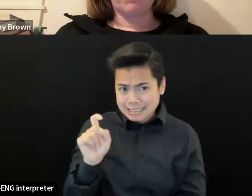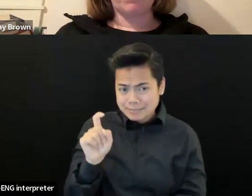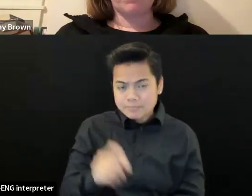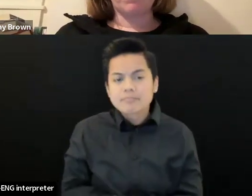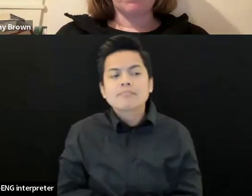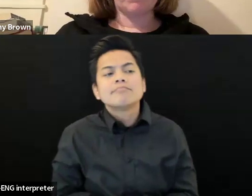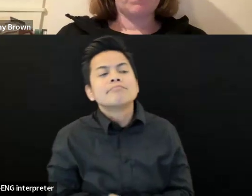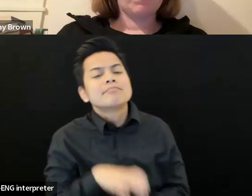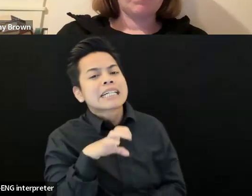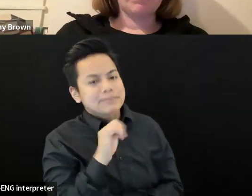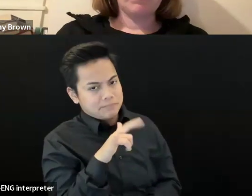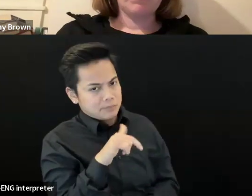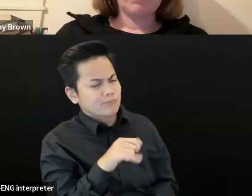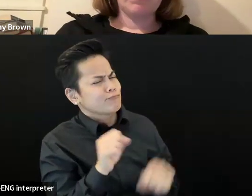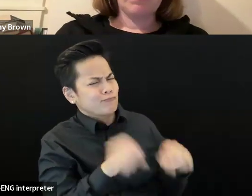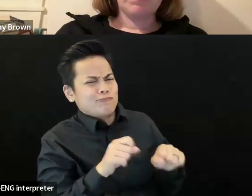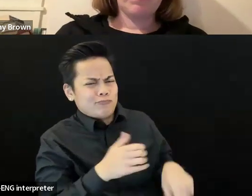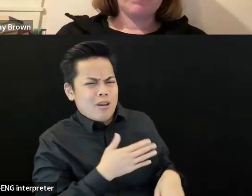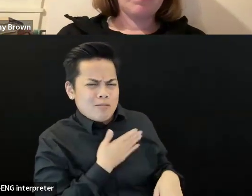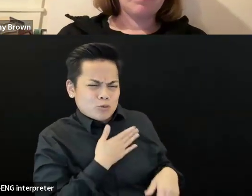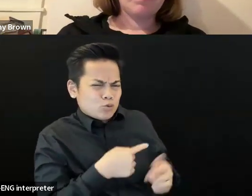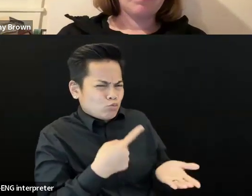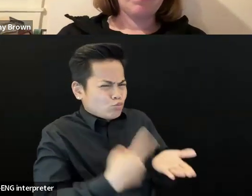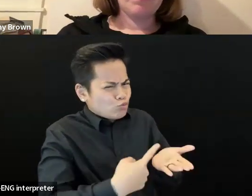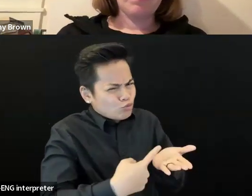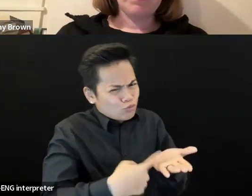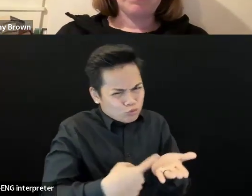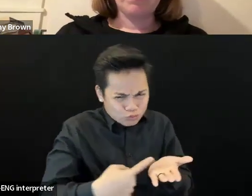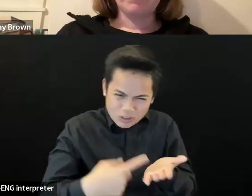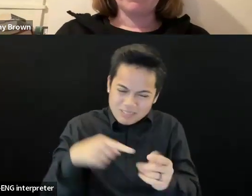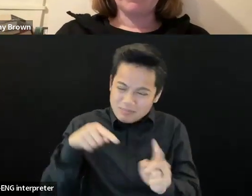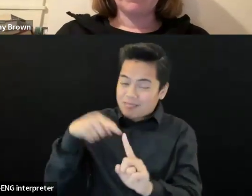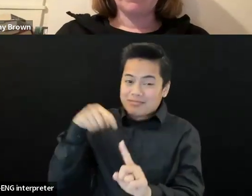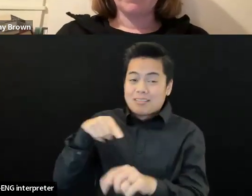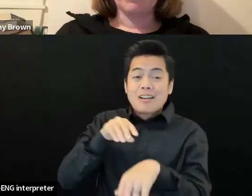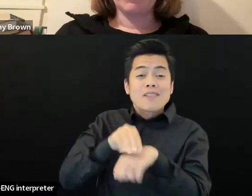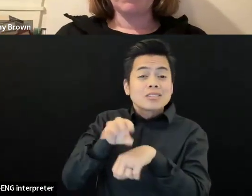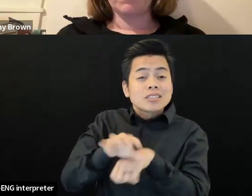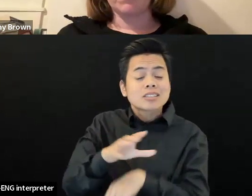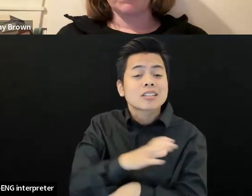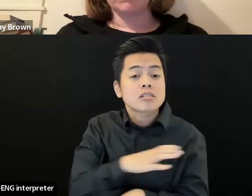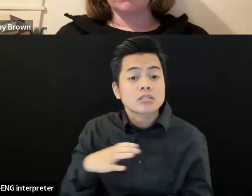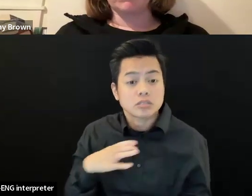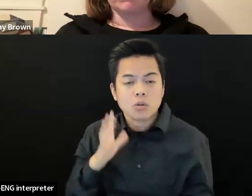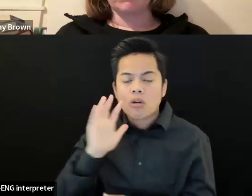share. We are creating an advisory council. Um, we are anticipating eight members possible.